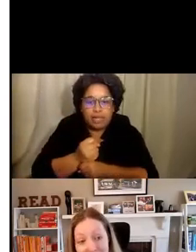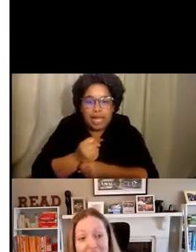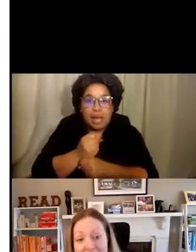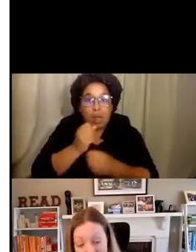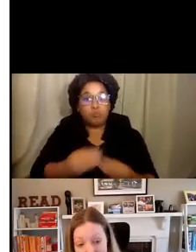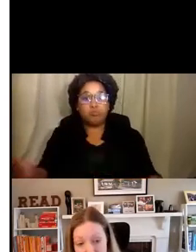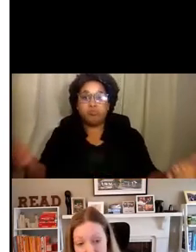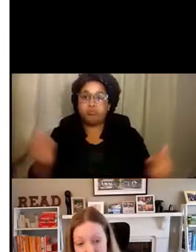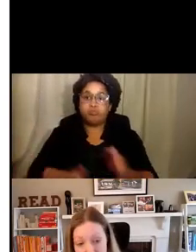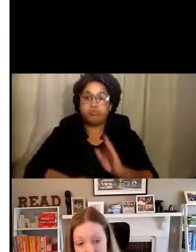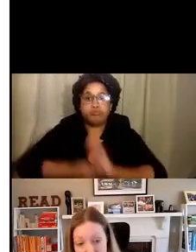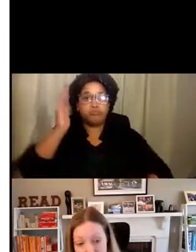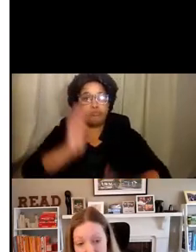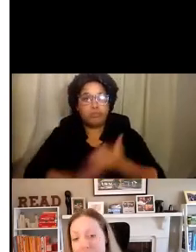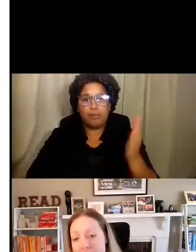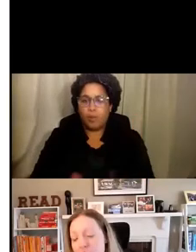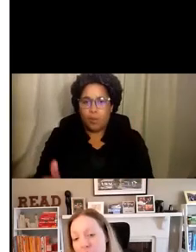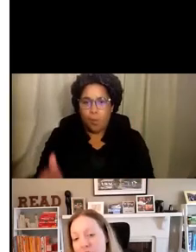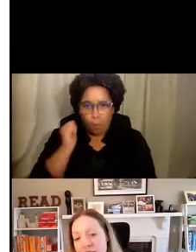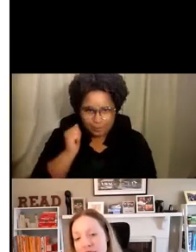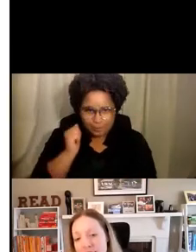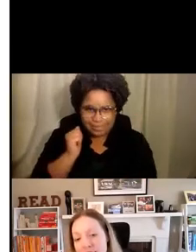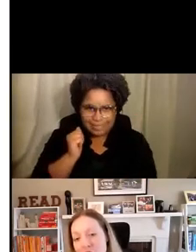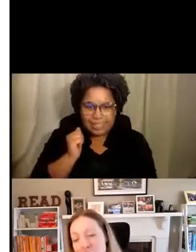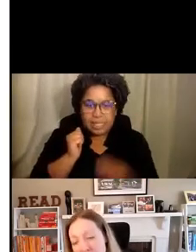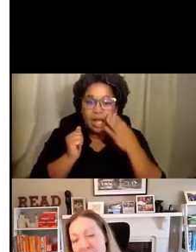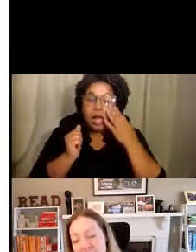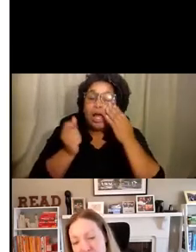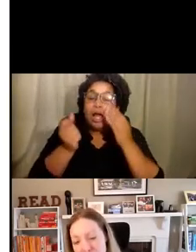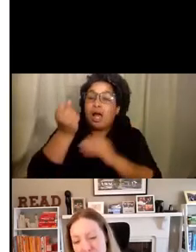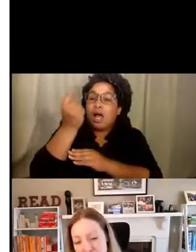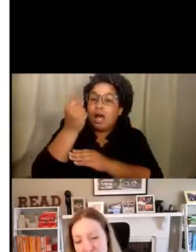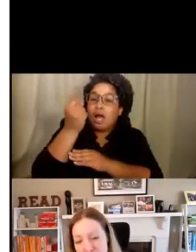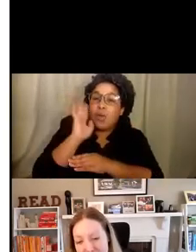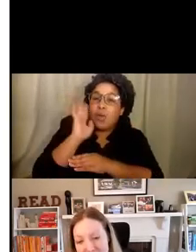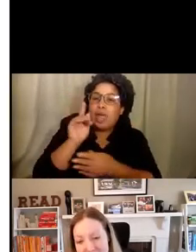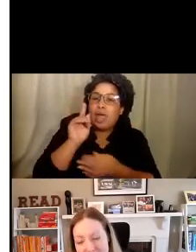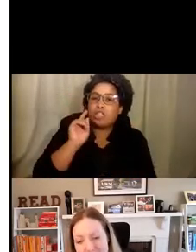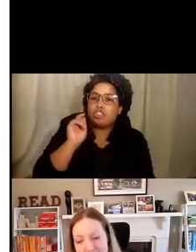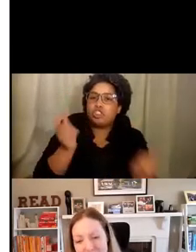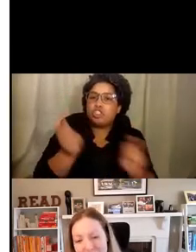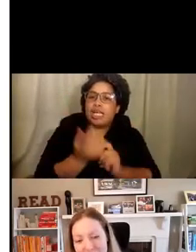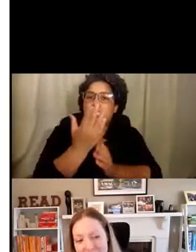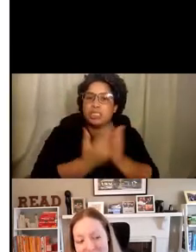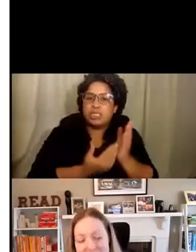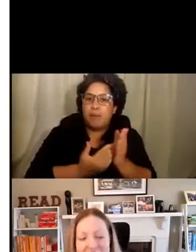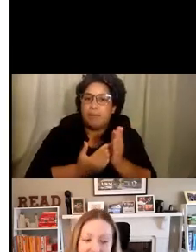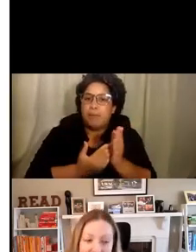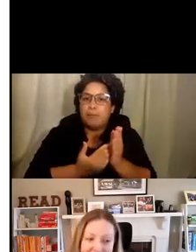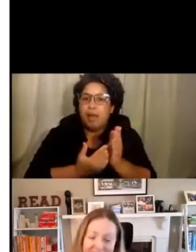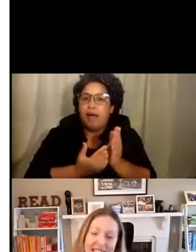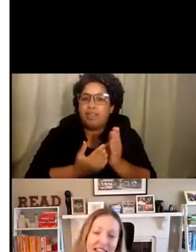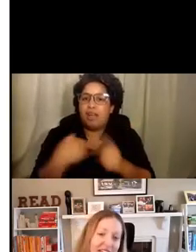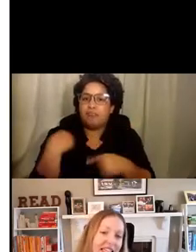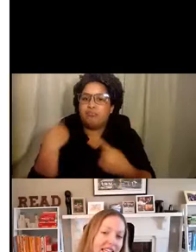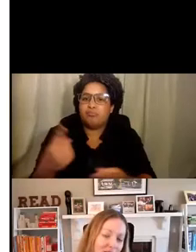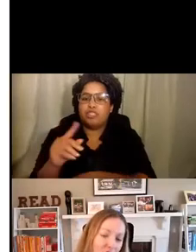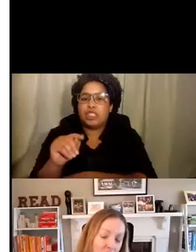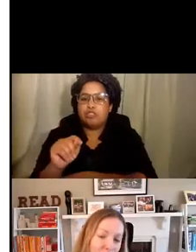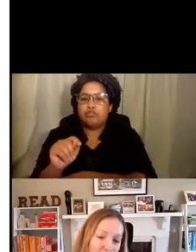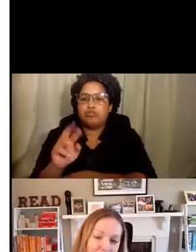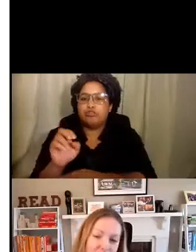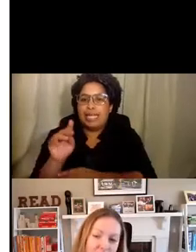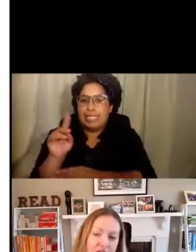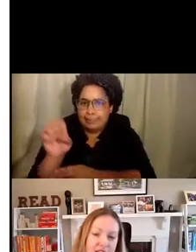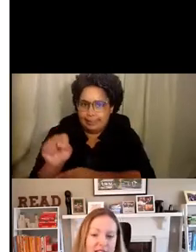away anytime soon, but it is going to change some of those trends. The second is that the